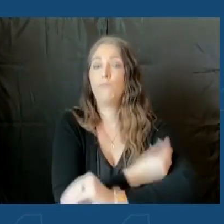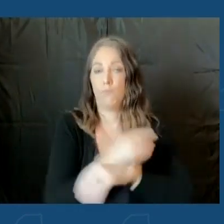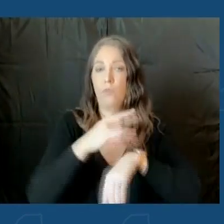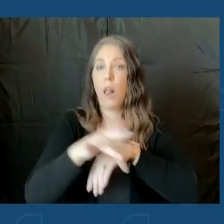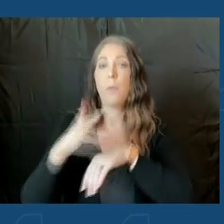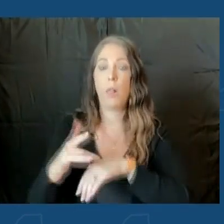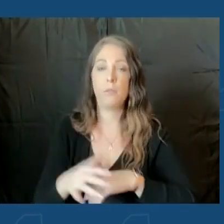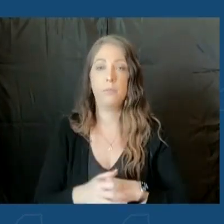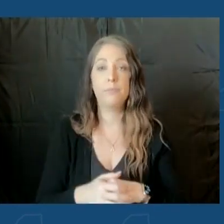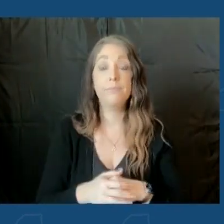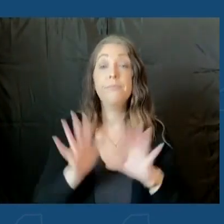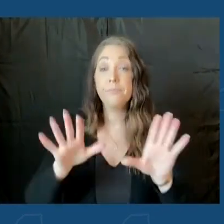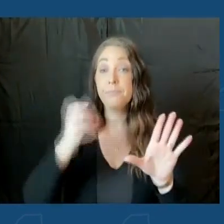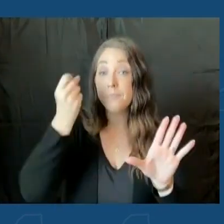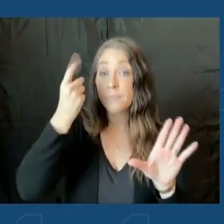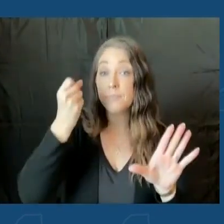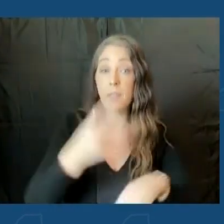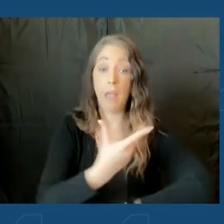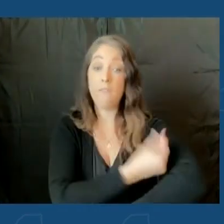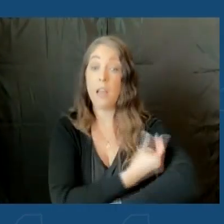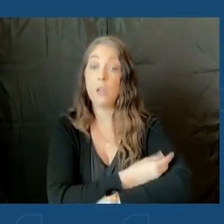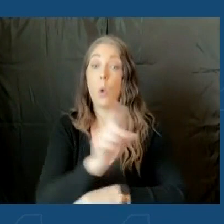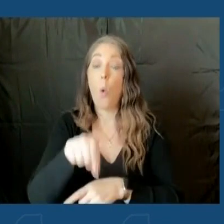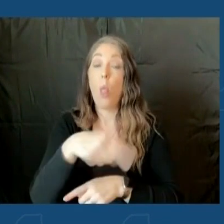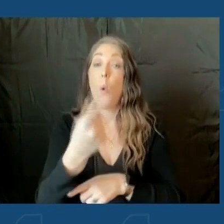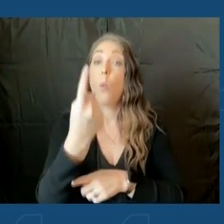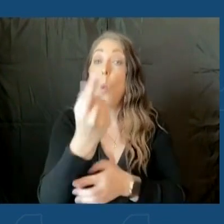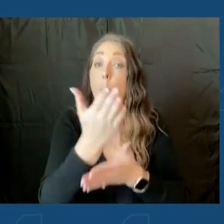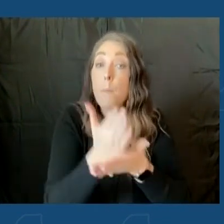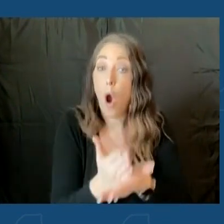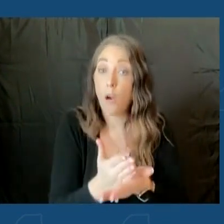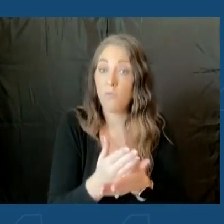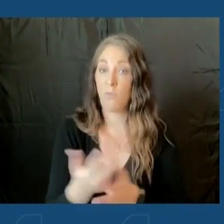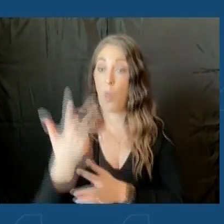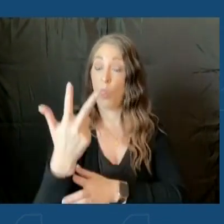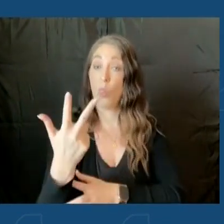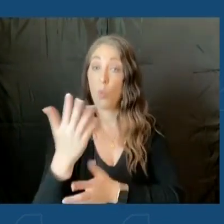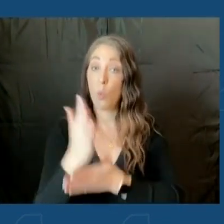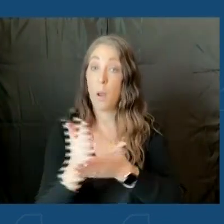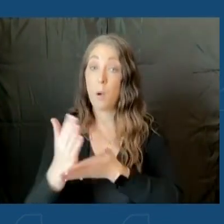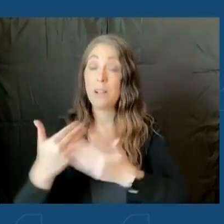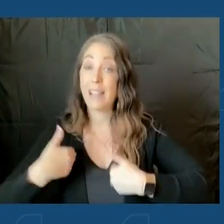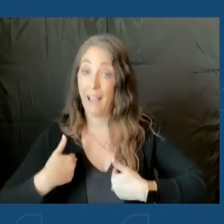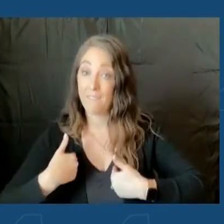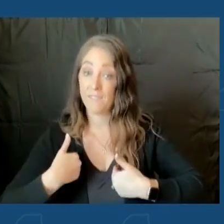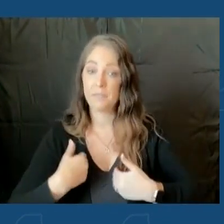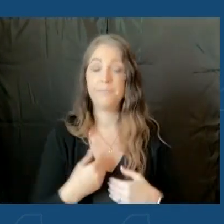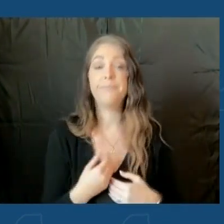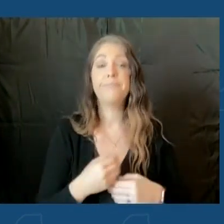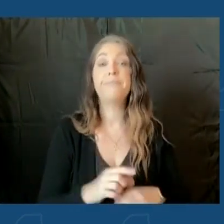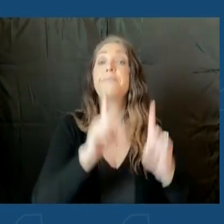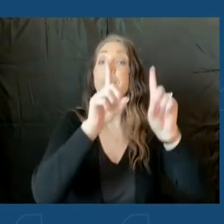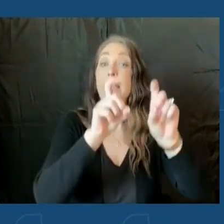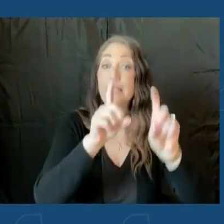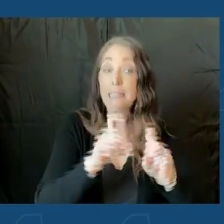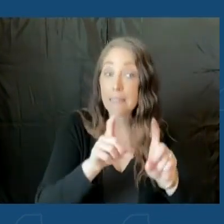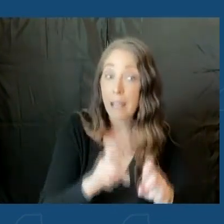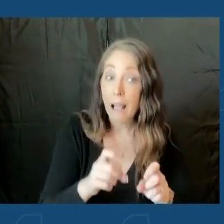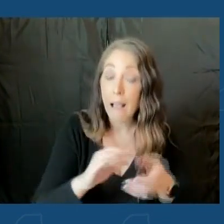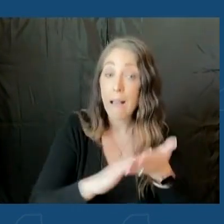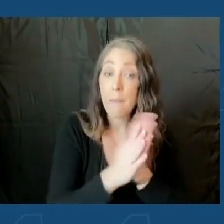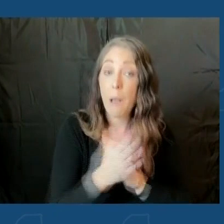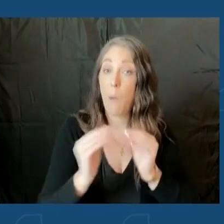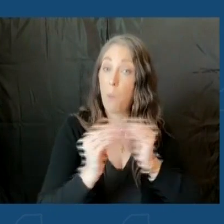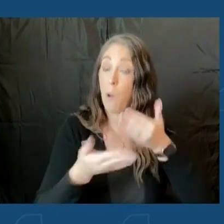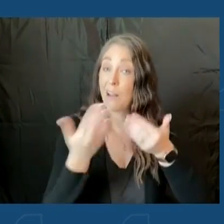Vaccines are only one part of the three-part attempt here. We got to also make sure diagnostic tests are becoming easier to use. You heard from